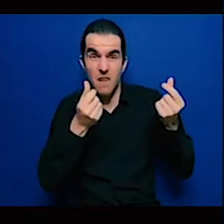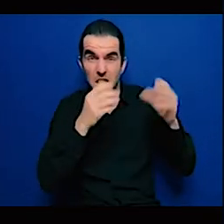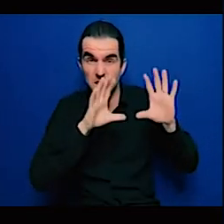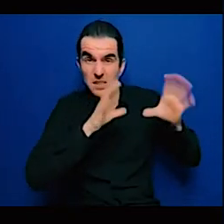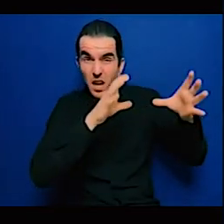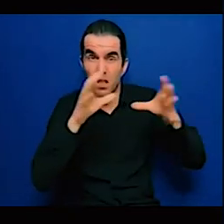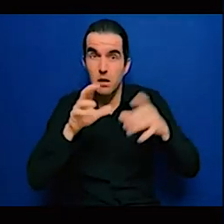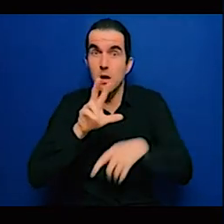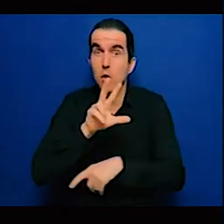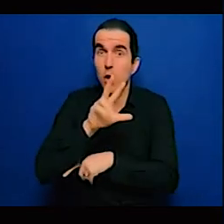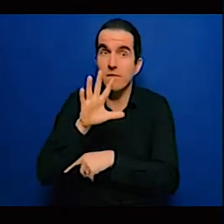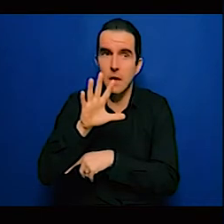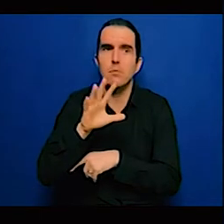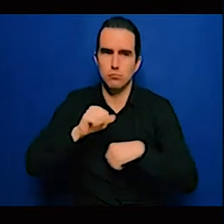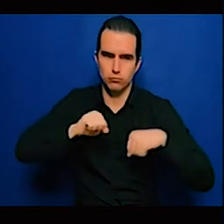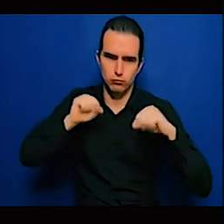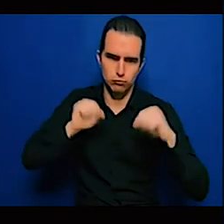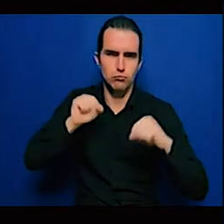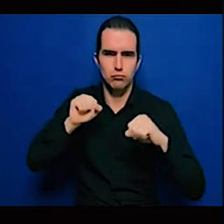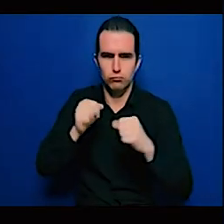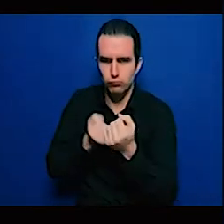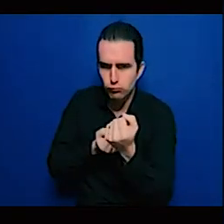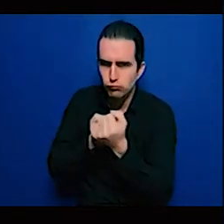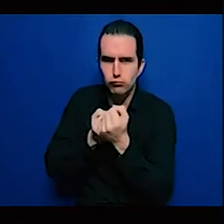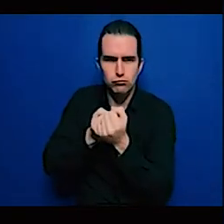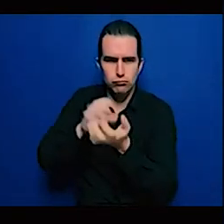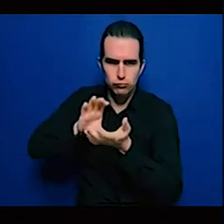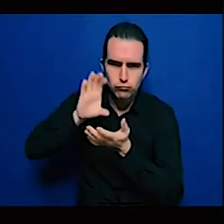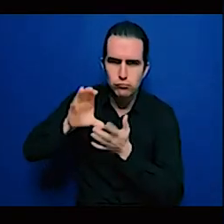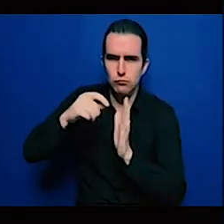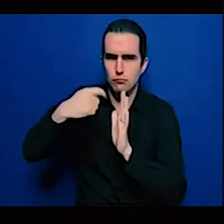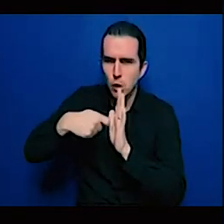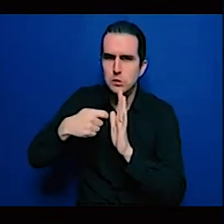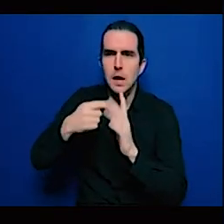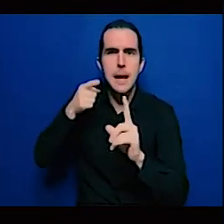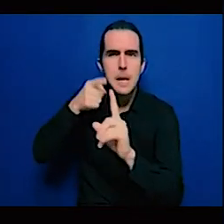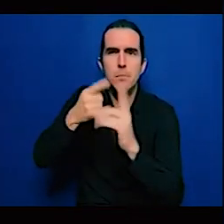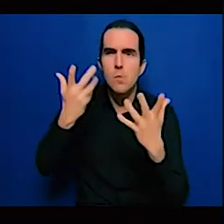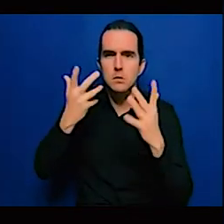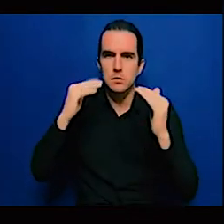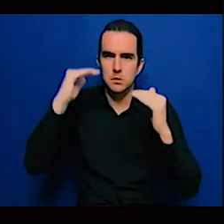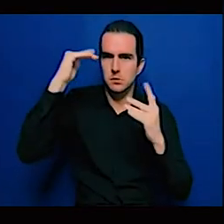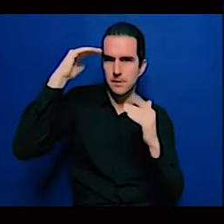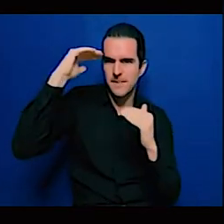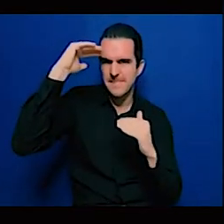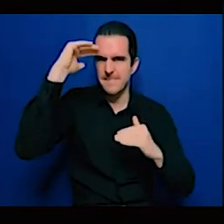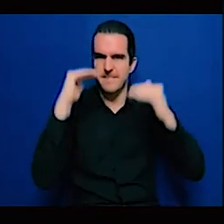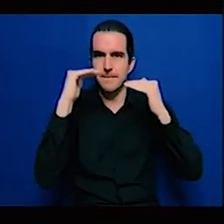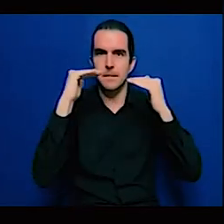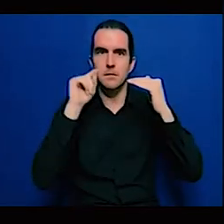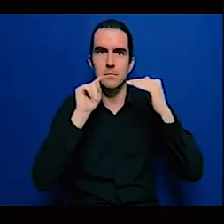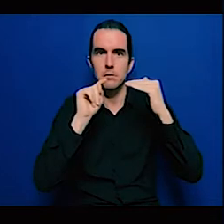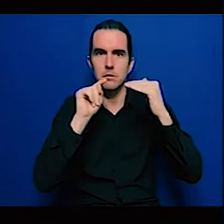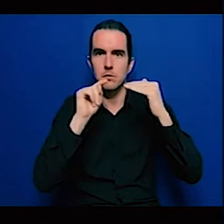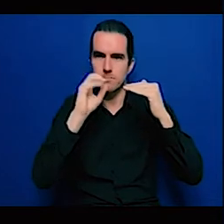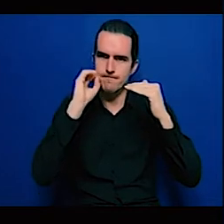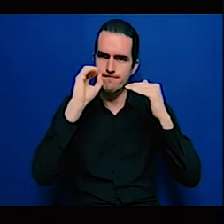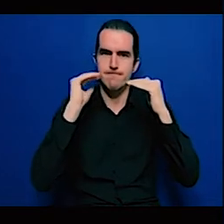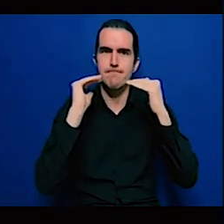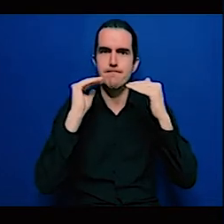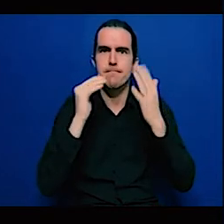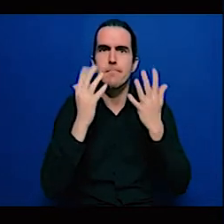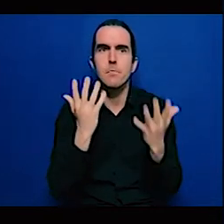to attract this finance? Do they have the regulatory framework in place? Do they have the policies in place? Do they have data? Do they have